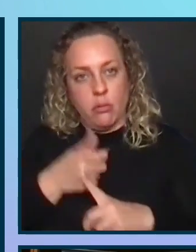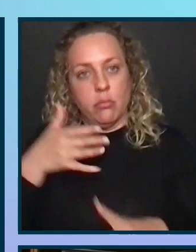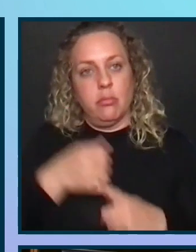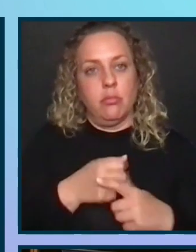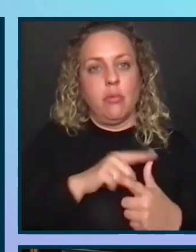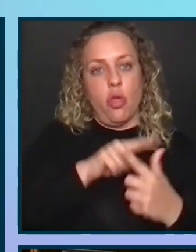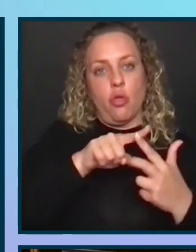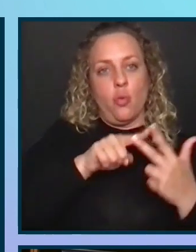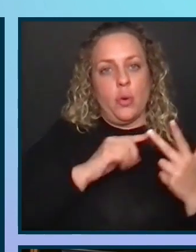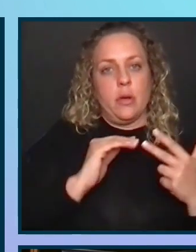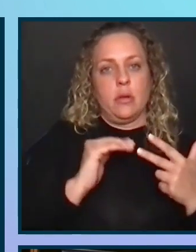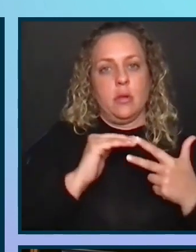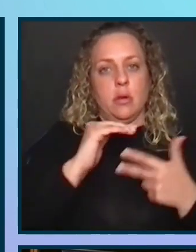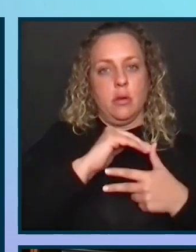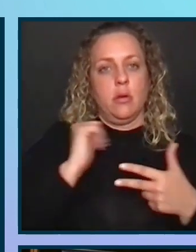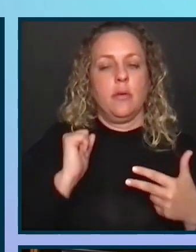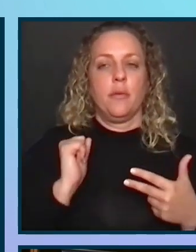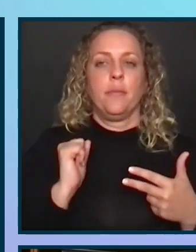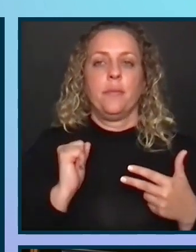model.